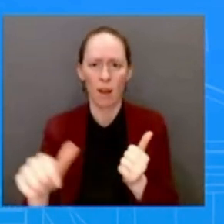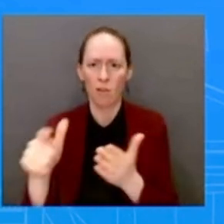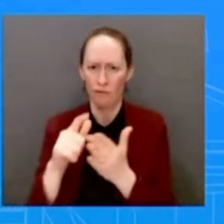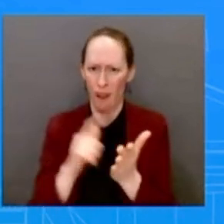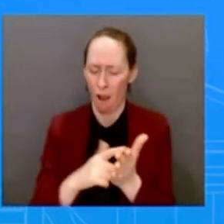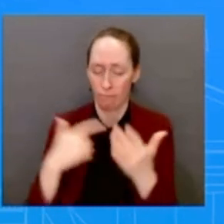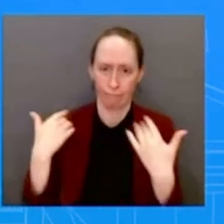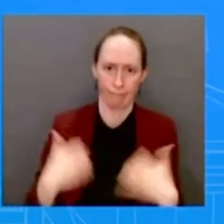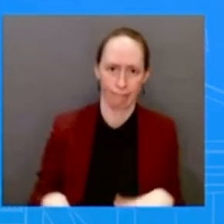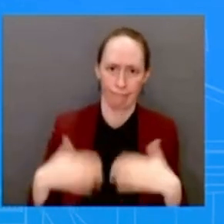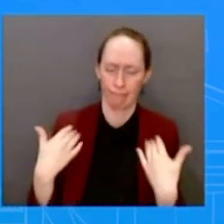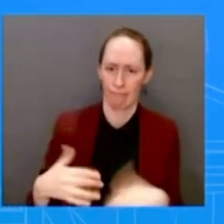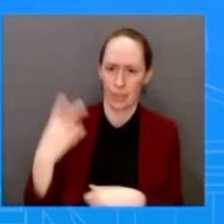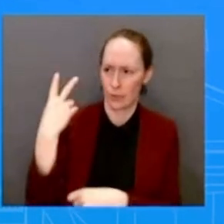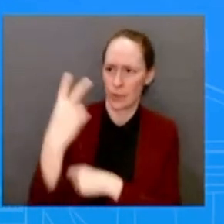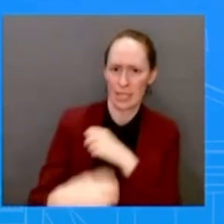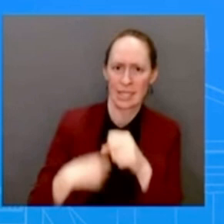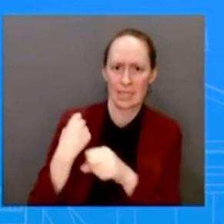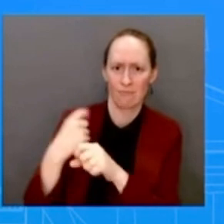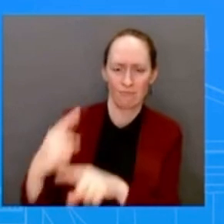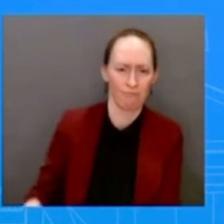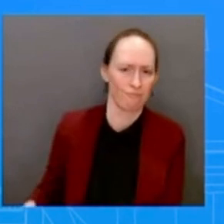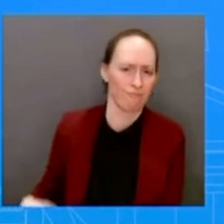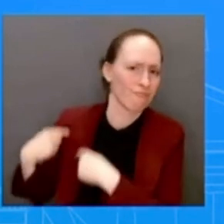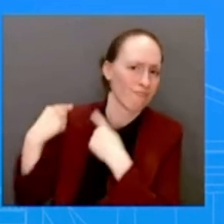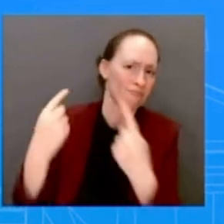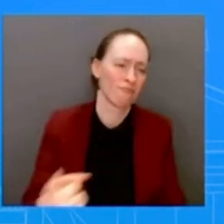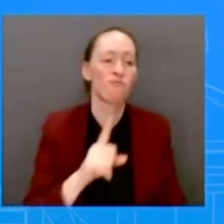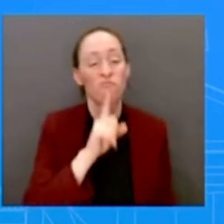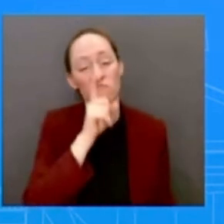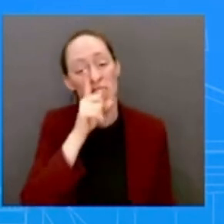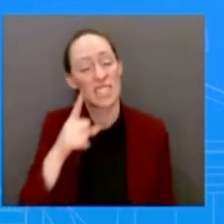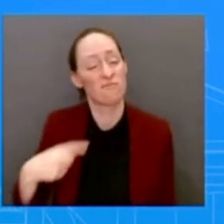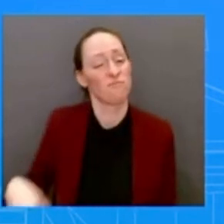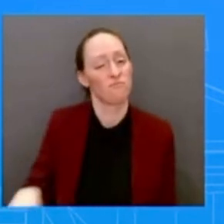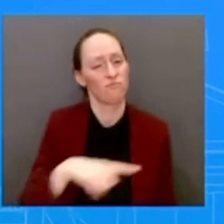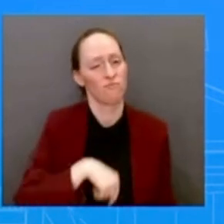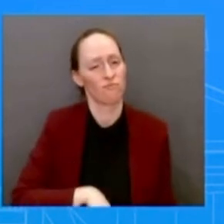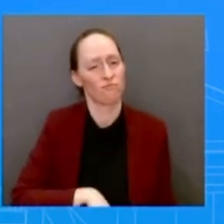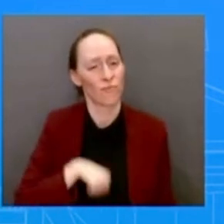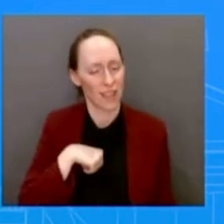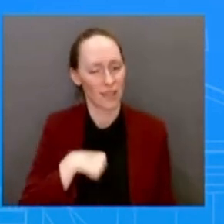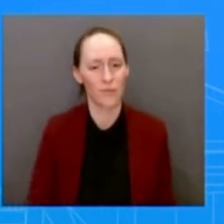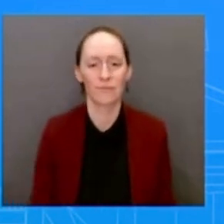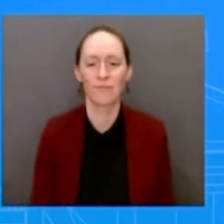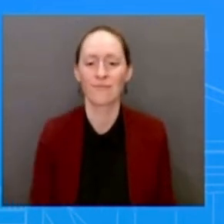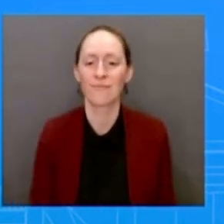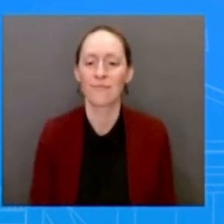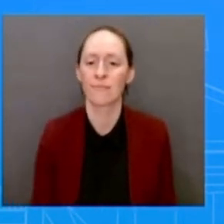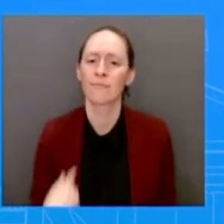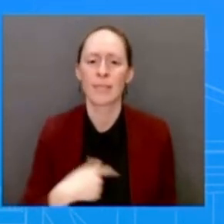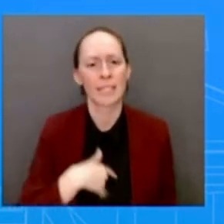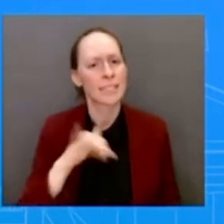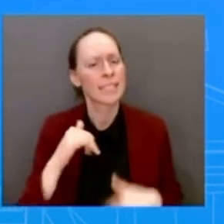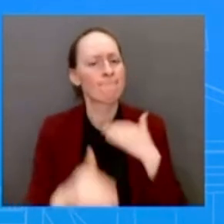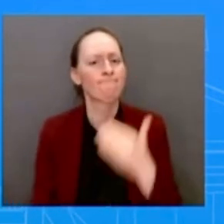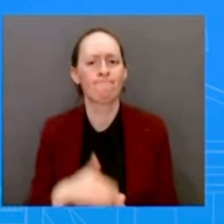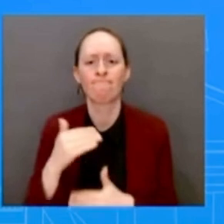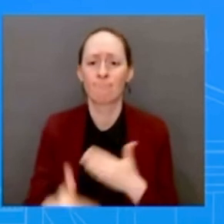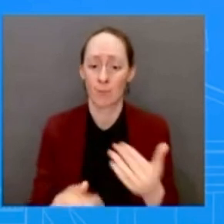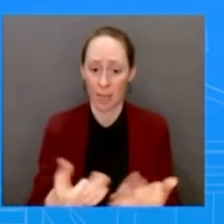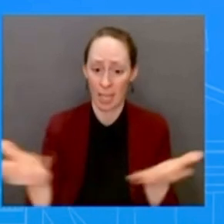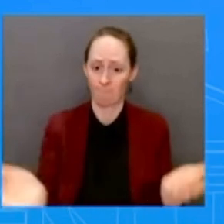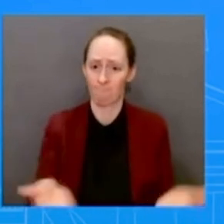he has with them. And our teams are constantly in communication with them. And so, I'll leave that there. This is a very strong, important